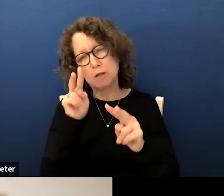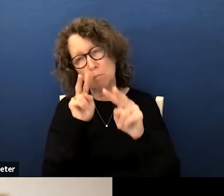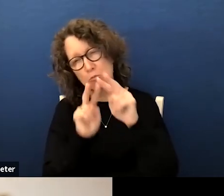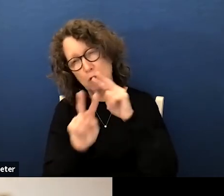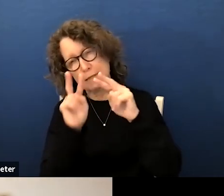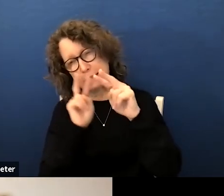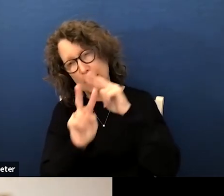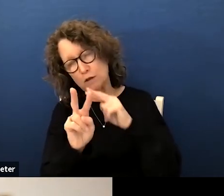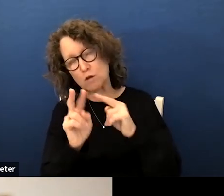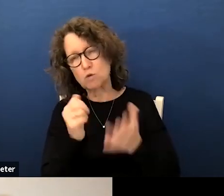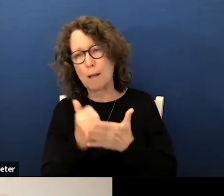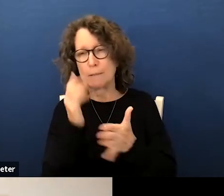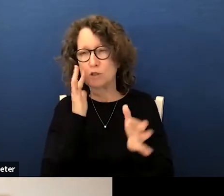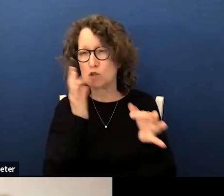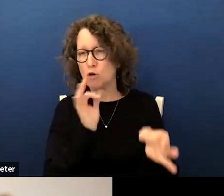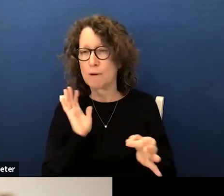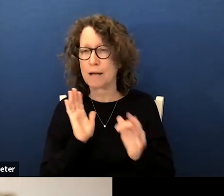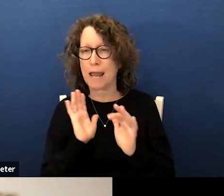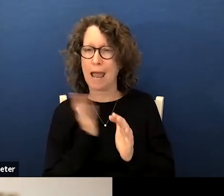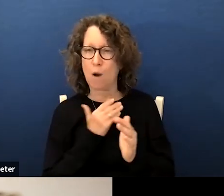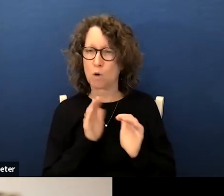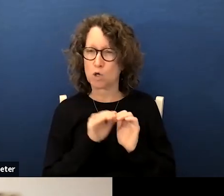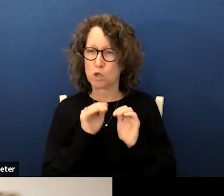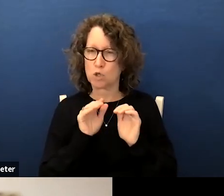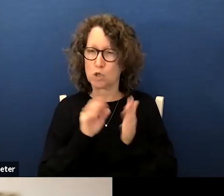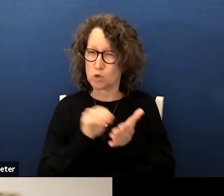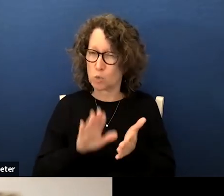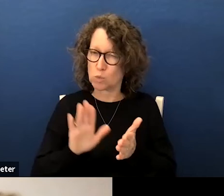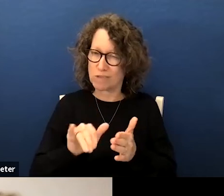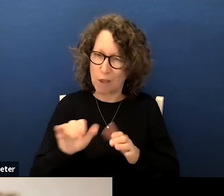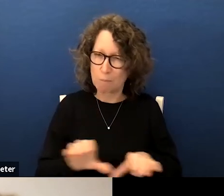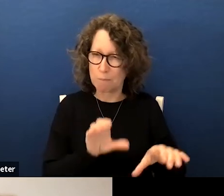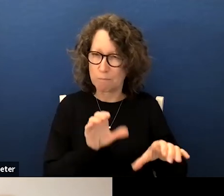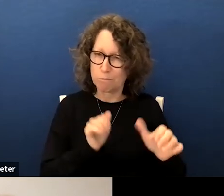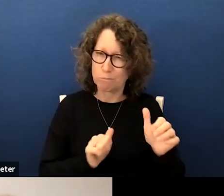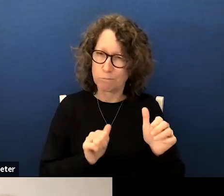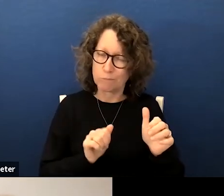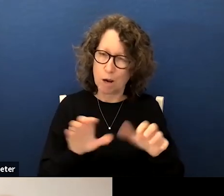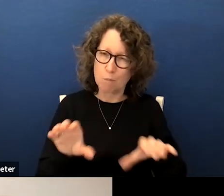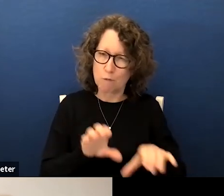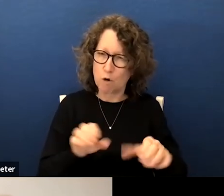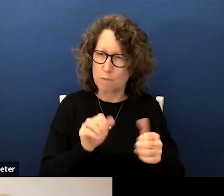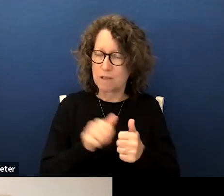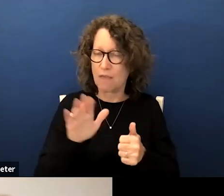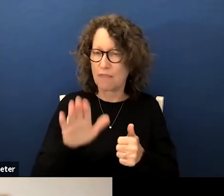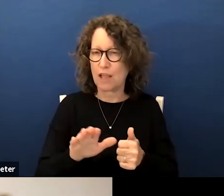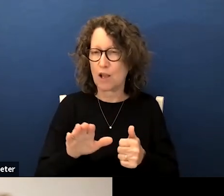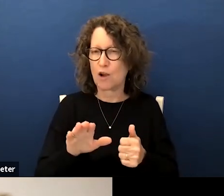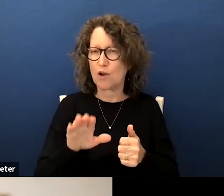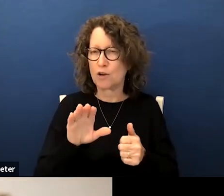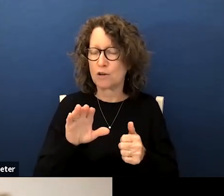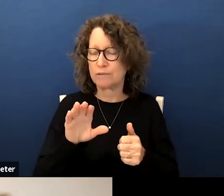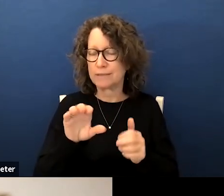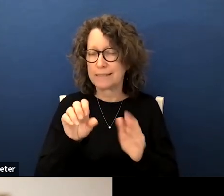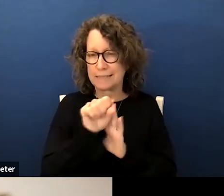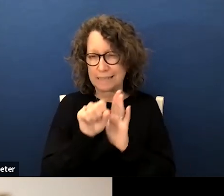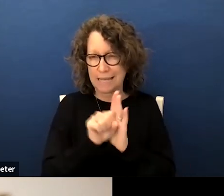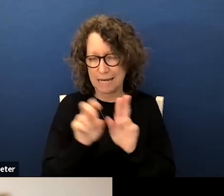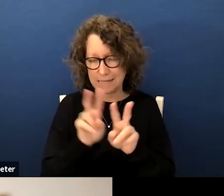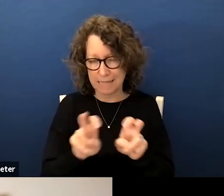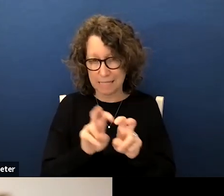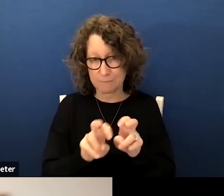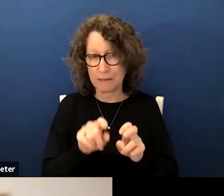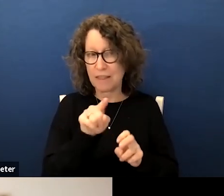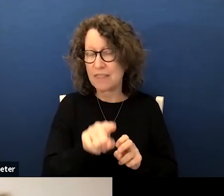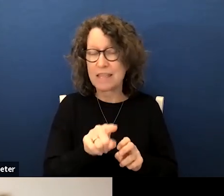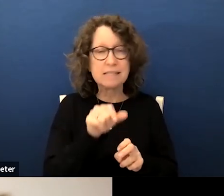to determine how our students may perform on the spring state assessment this data does not